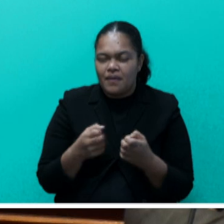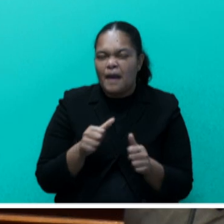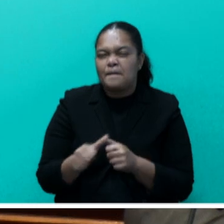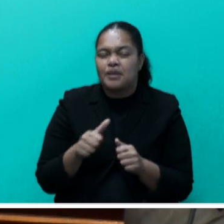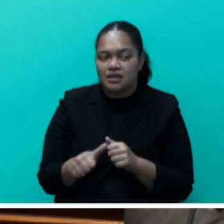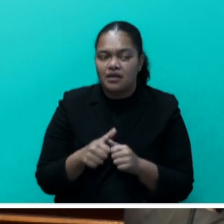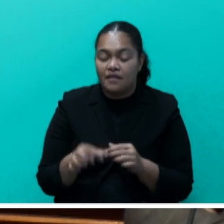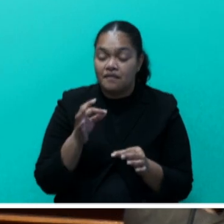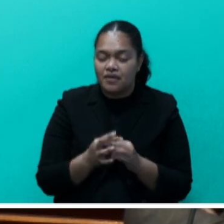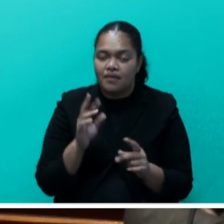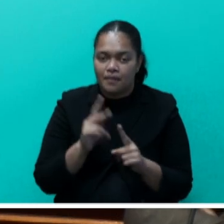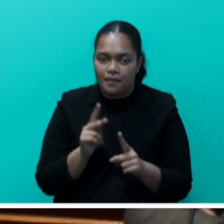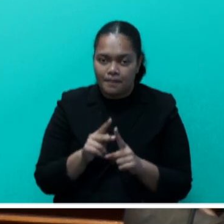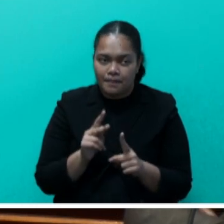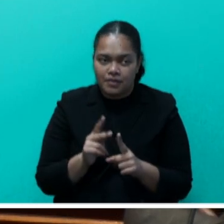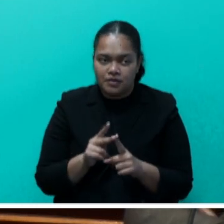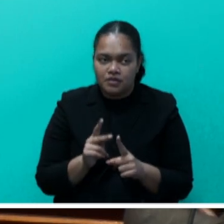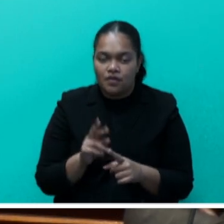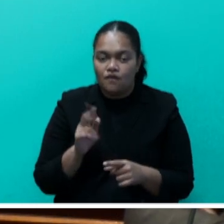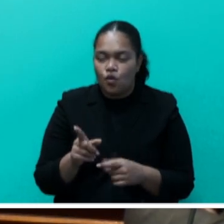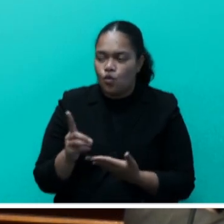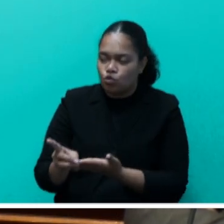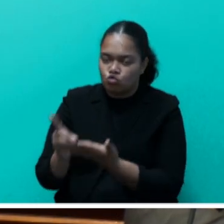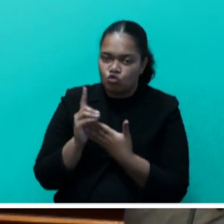fit for purpose modalities for donor support.